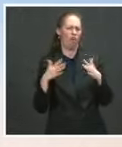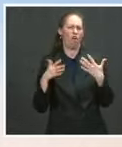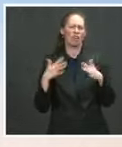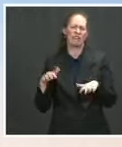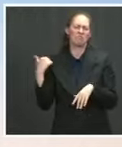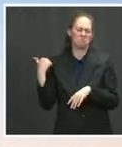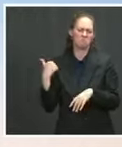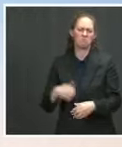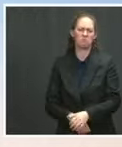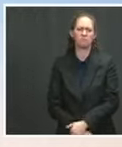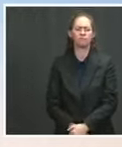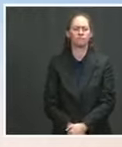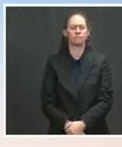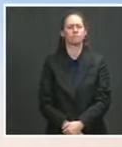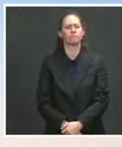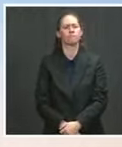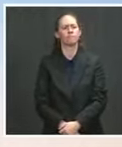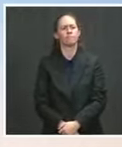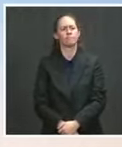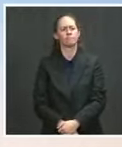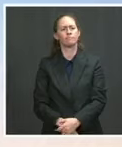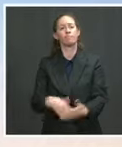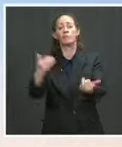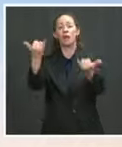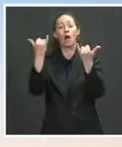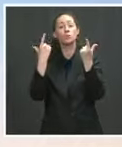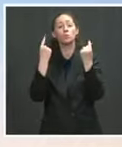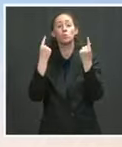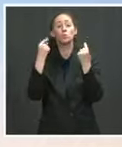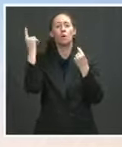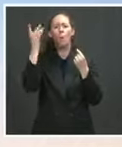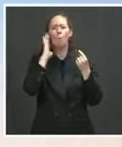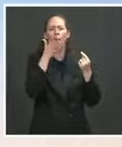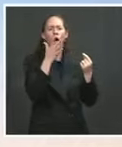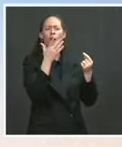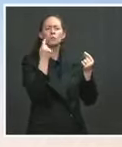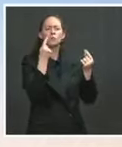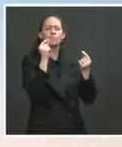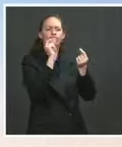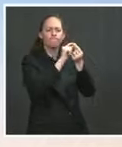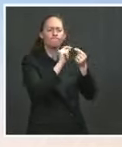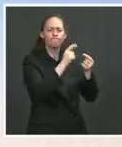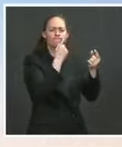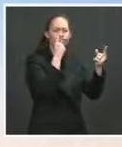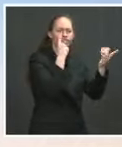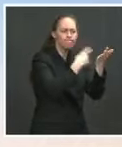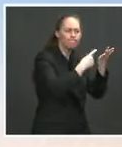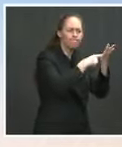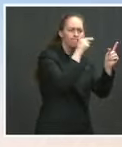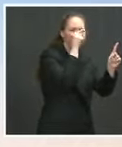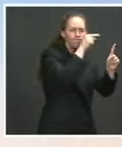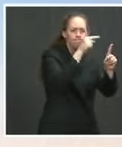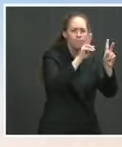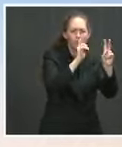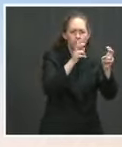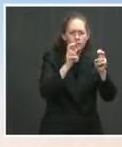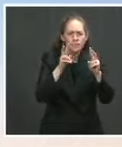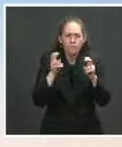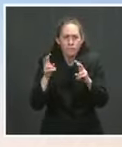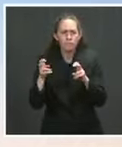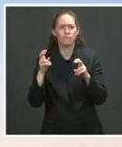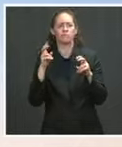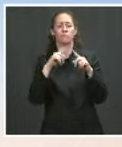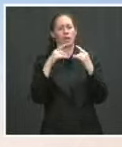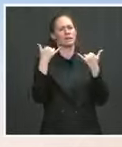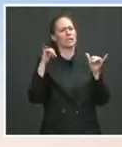discussions with members, if appropriate, he raises a number of issues. But I think it was important for us to convey where we stand in our view that